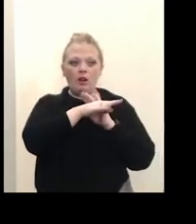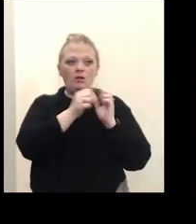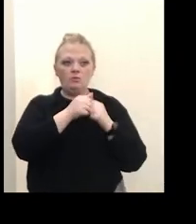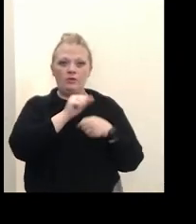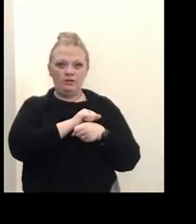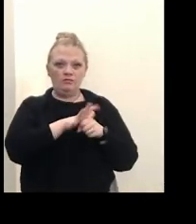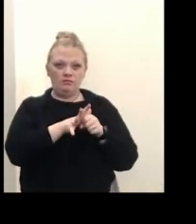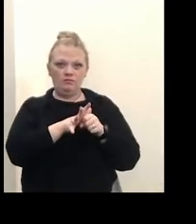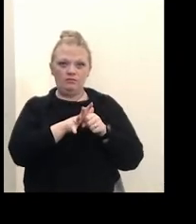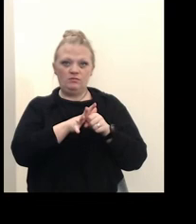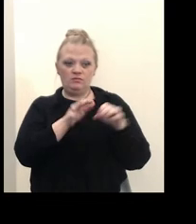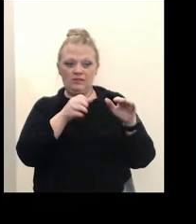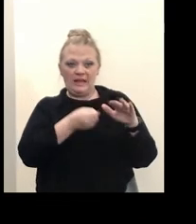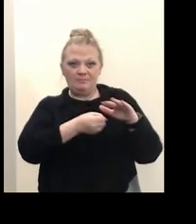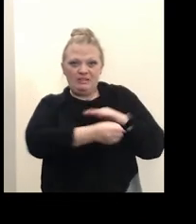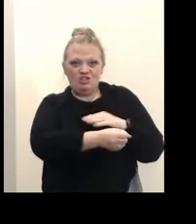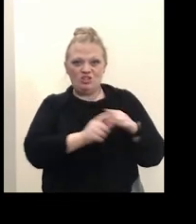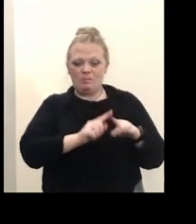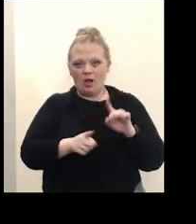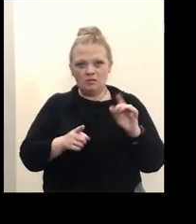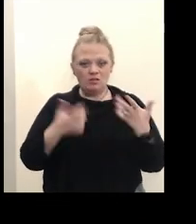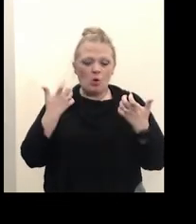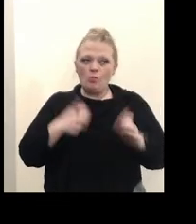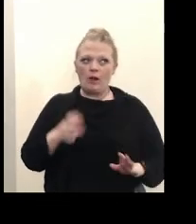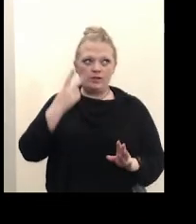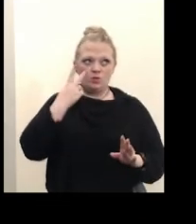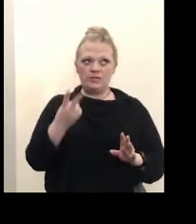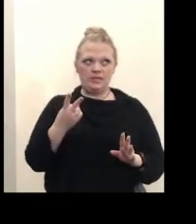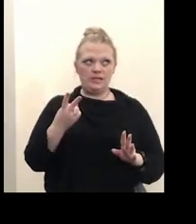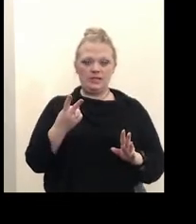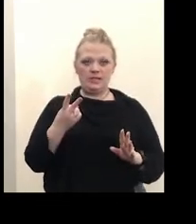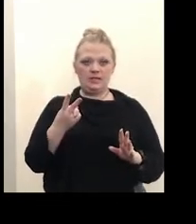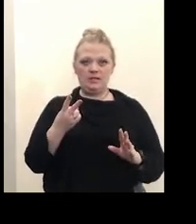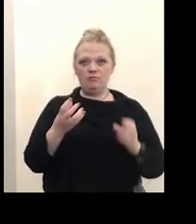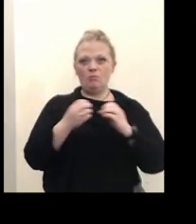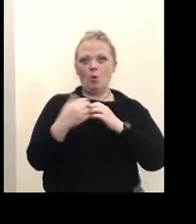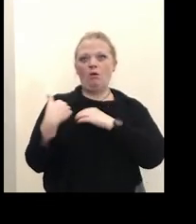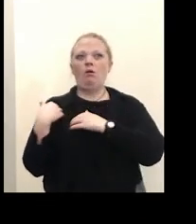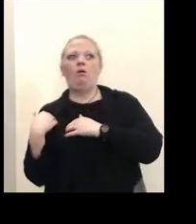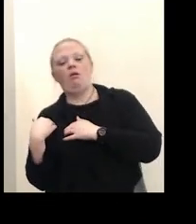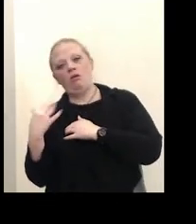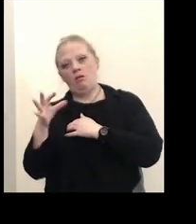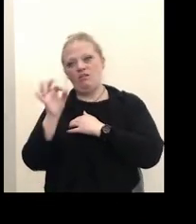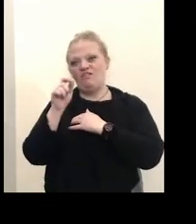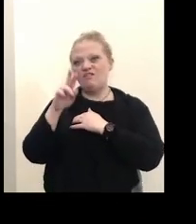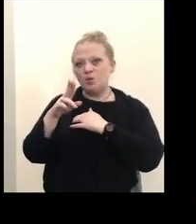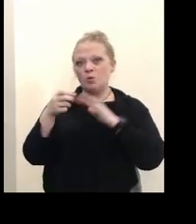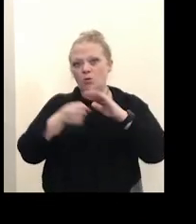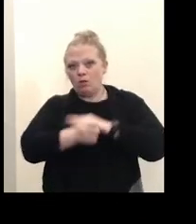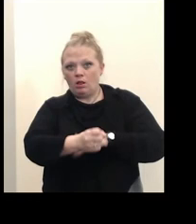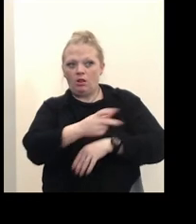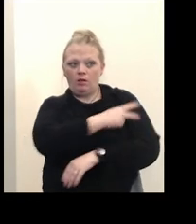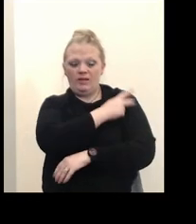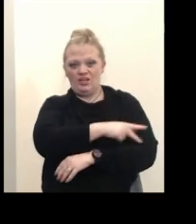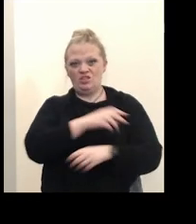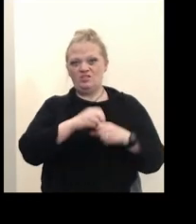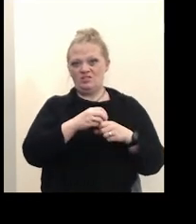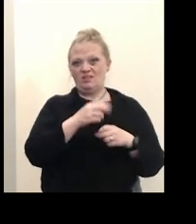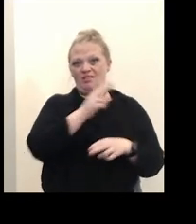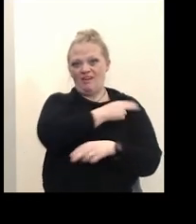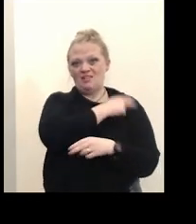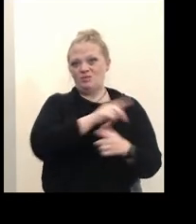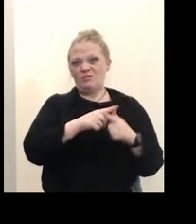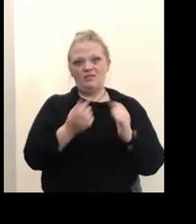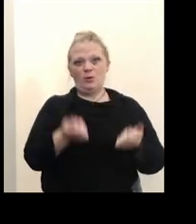admissions we don't want to see um another burden of influenza admissions into our hospital and overwhelming them again